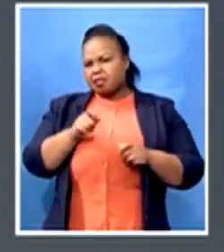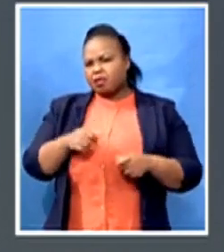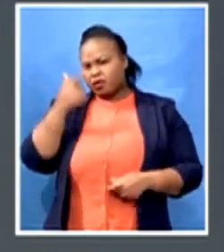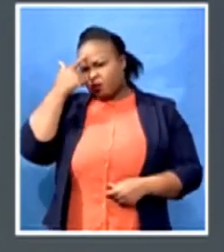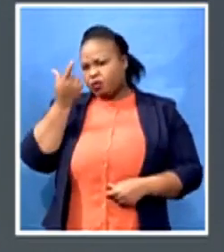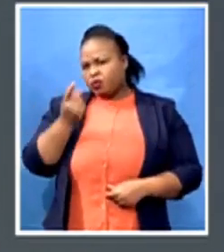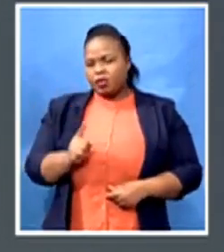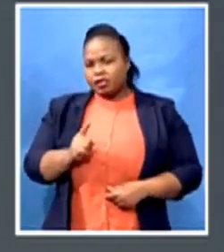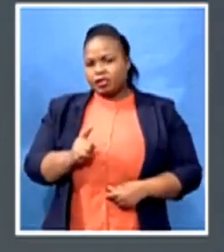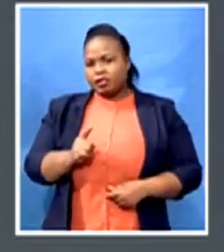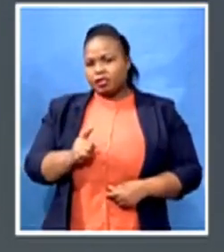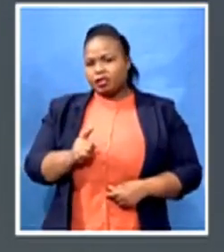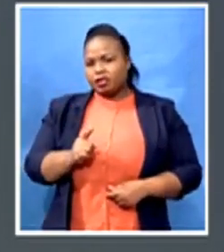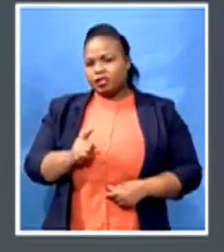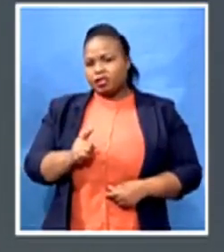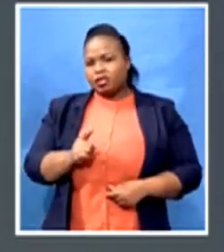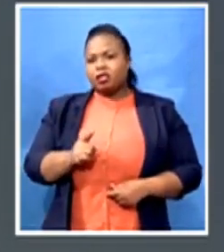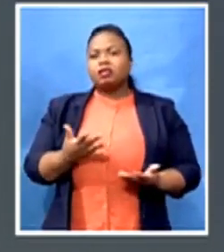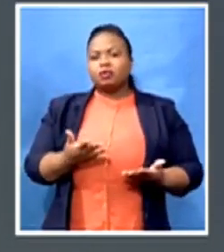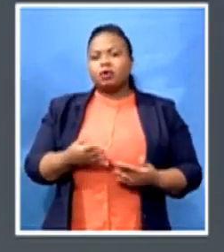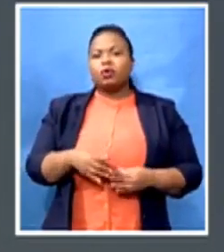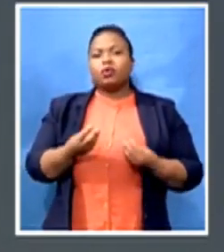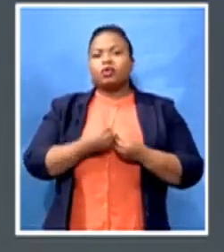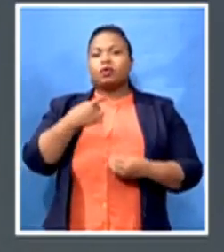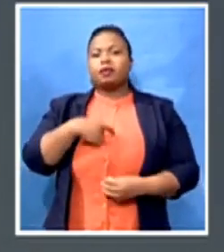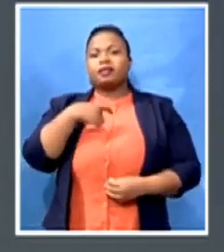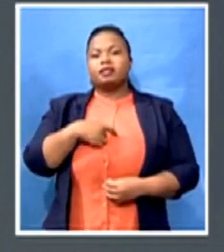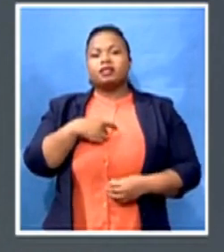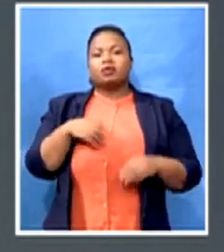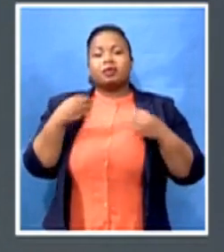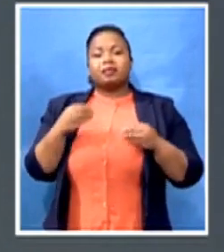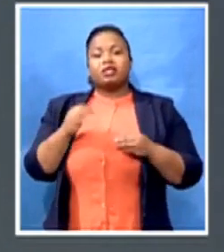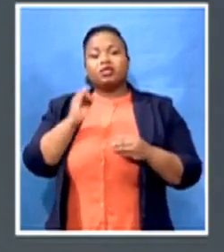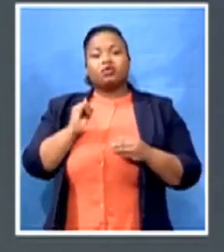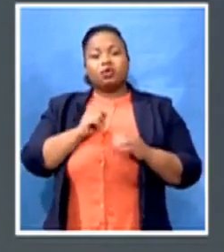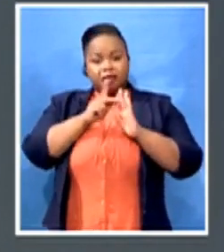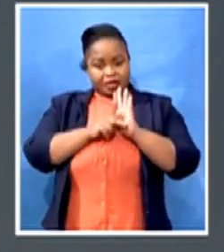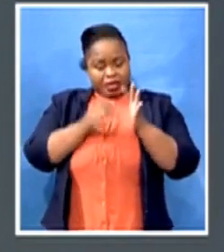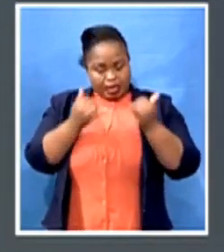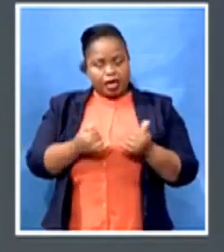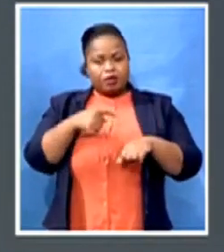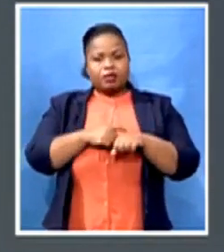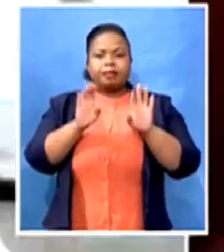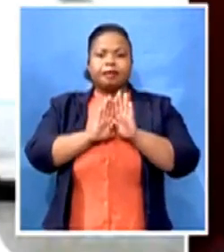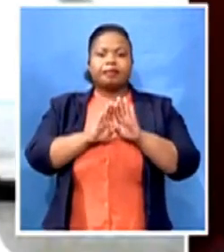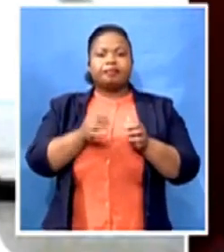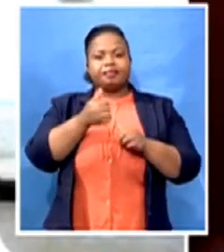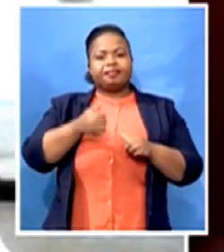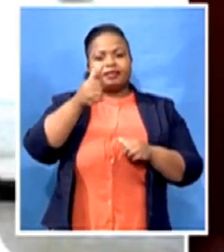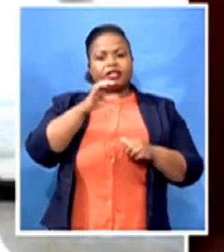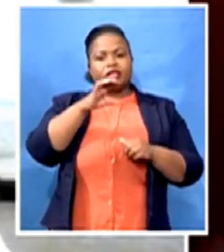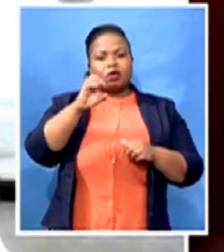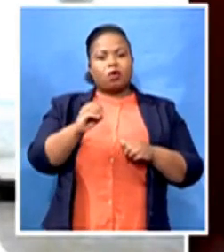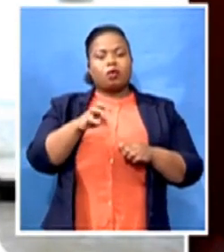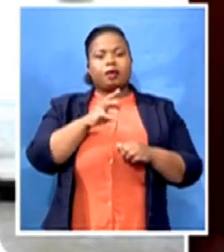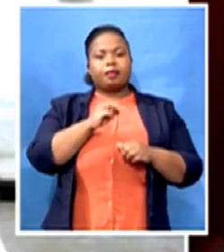do with their personal and business insurance policies during this time? The CEO of Mitzwale Financial Services, Tabiso Duda,